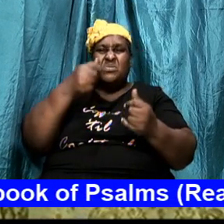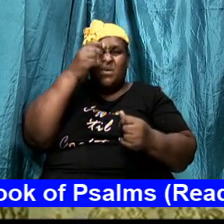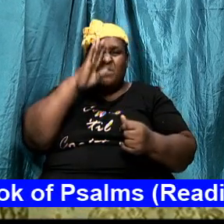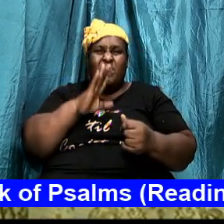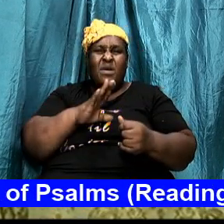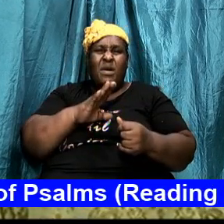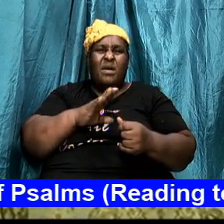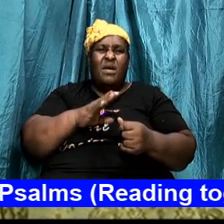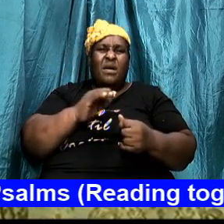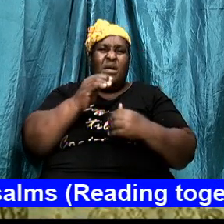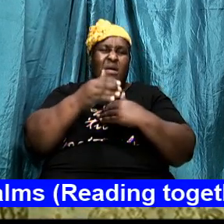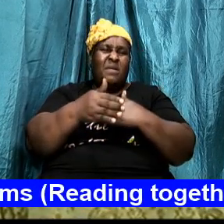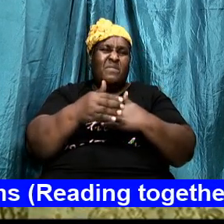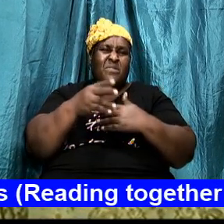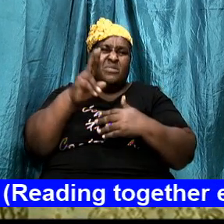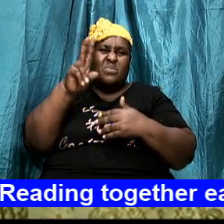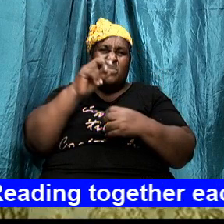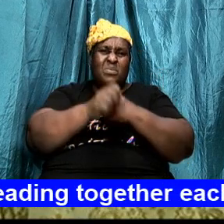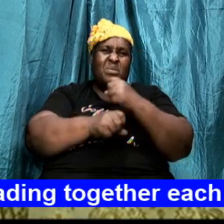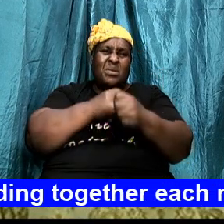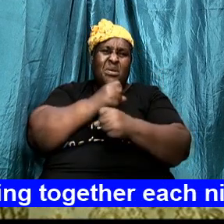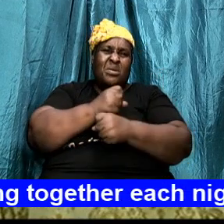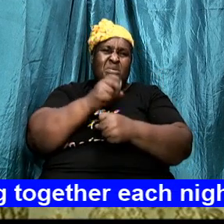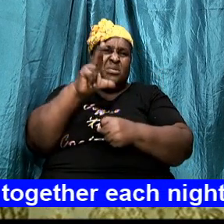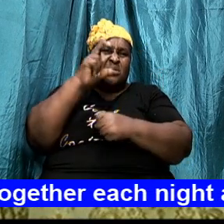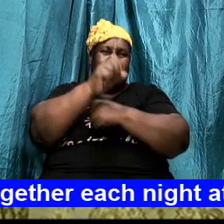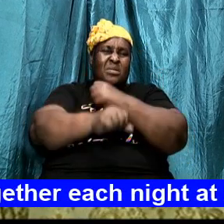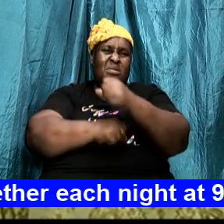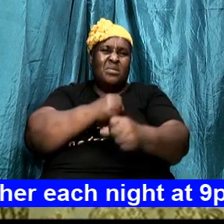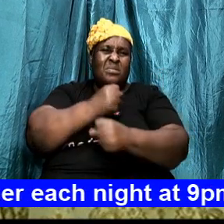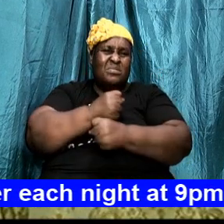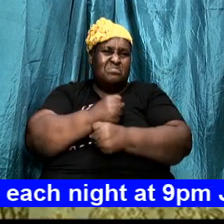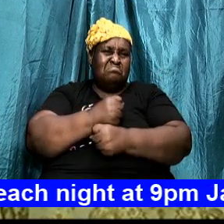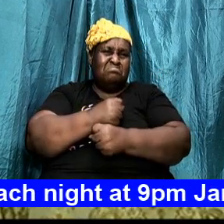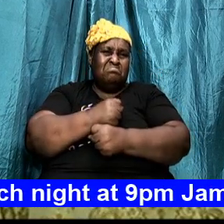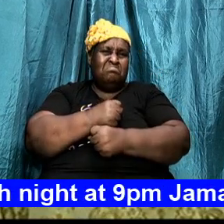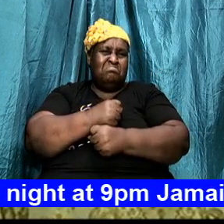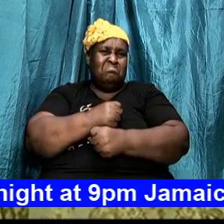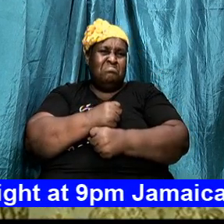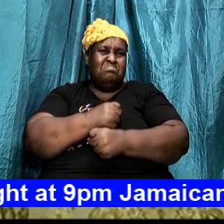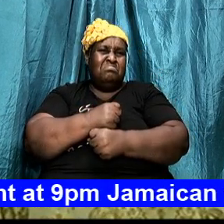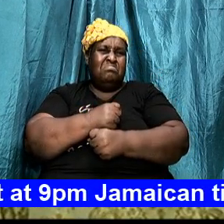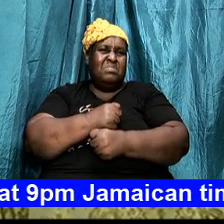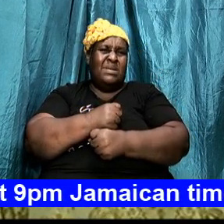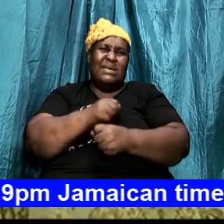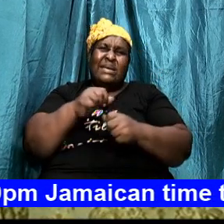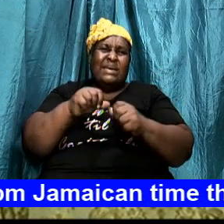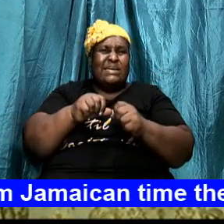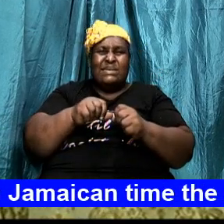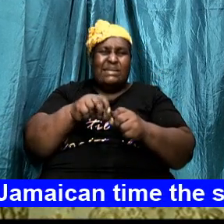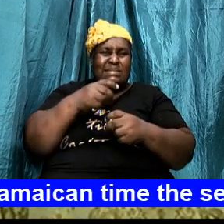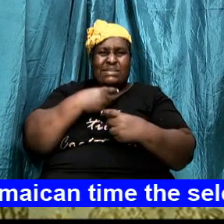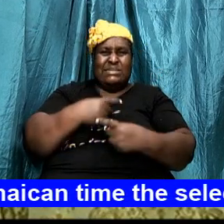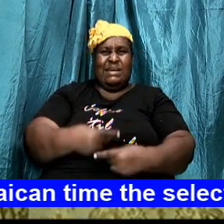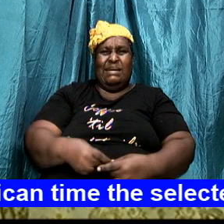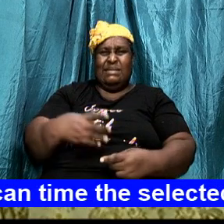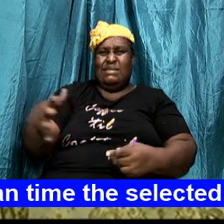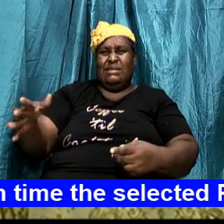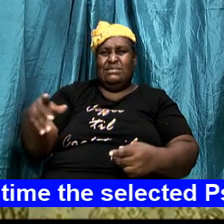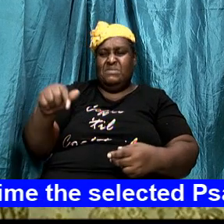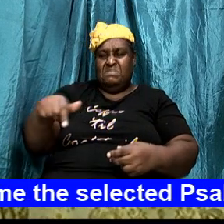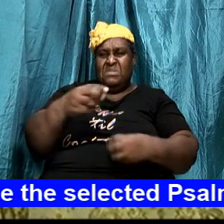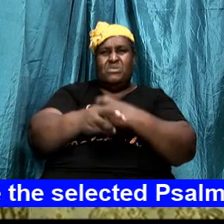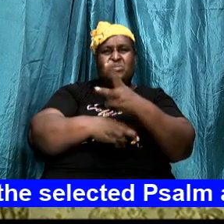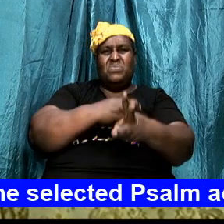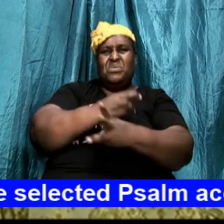after two years after three years you still desire in the things of this world